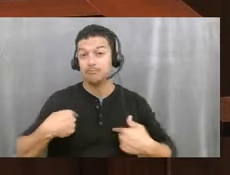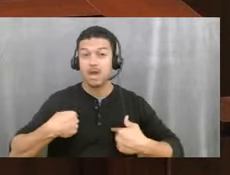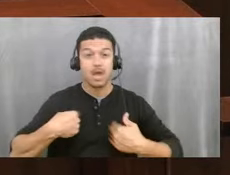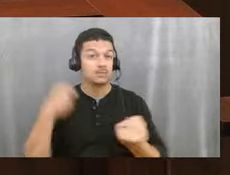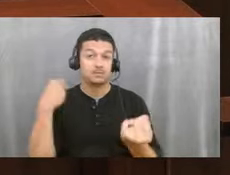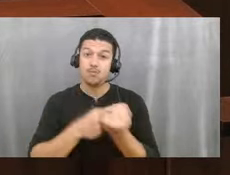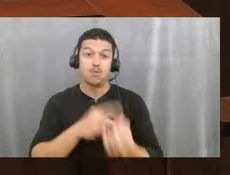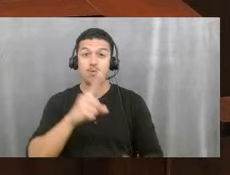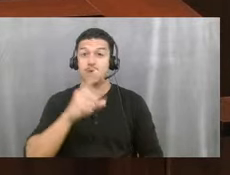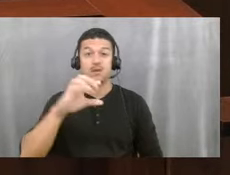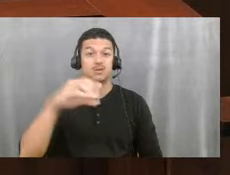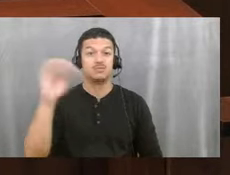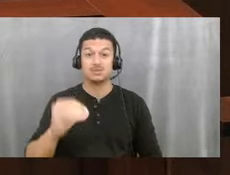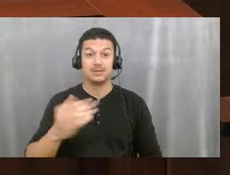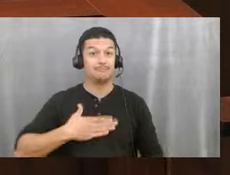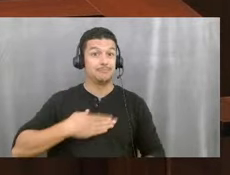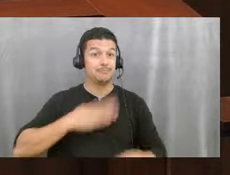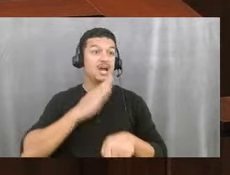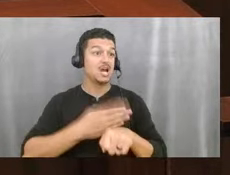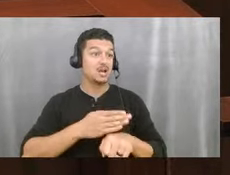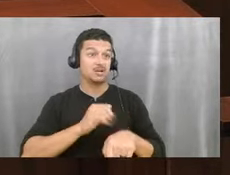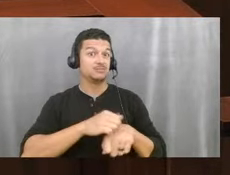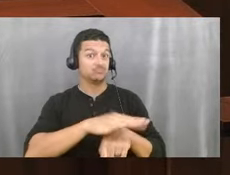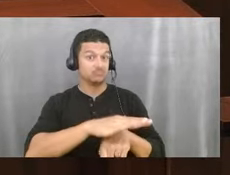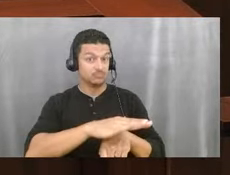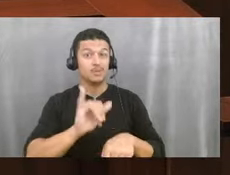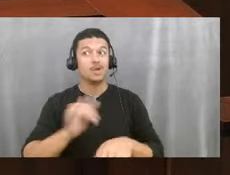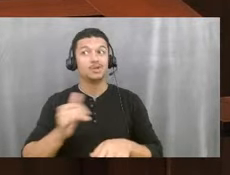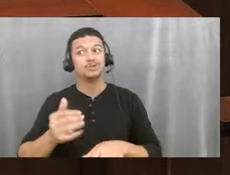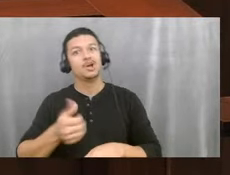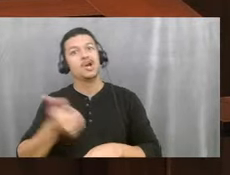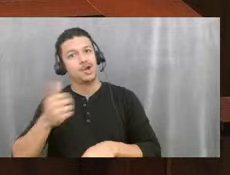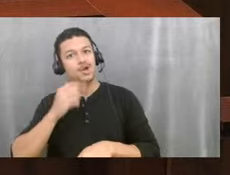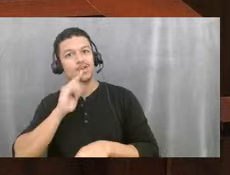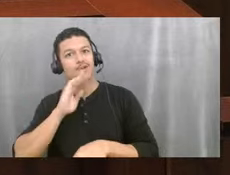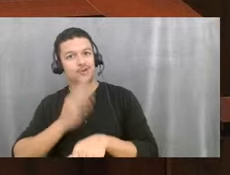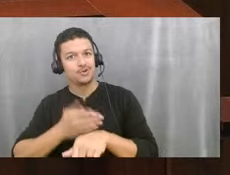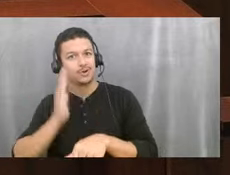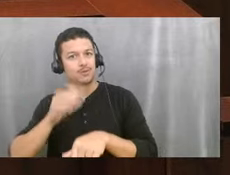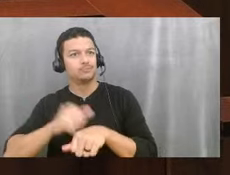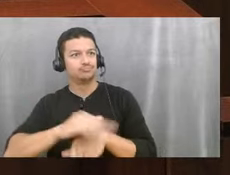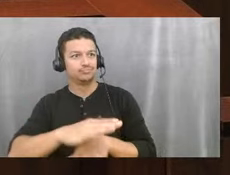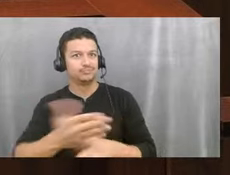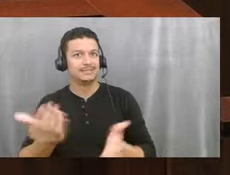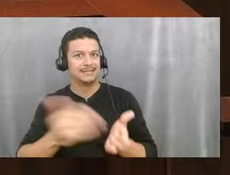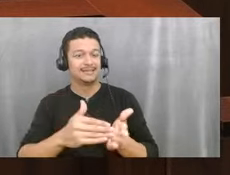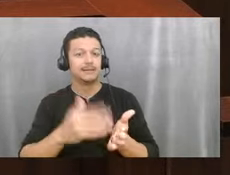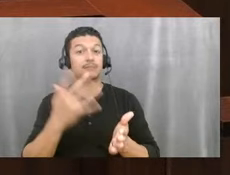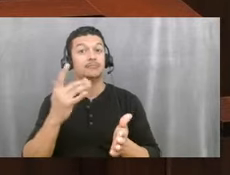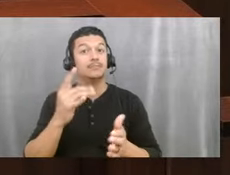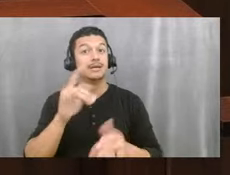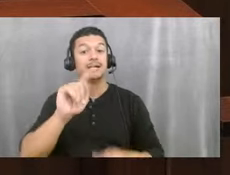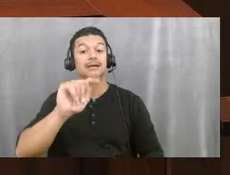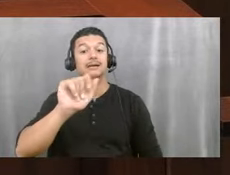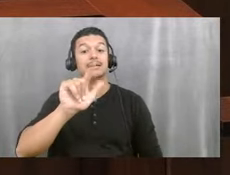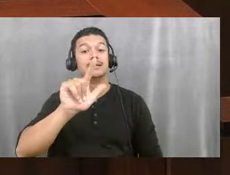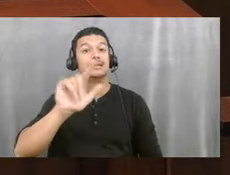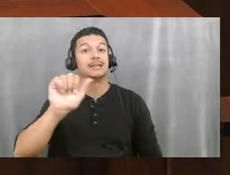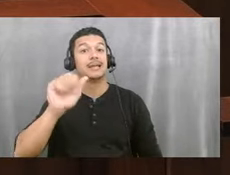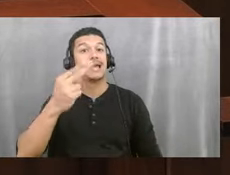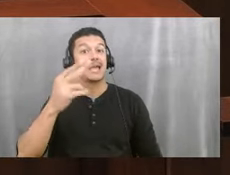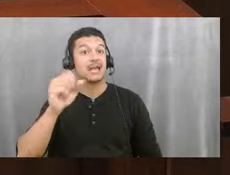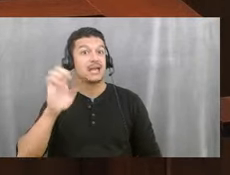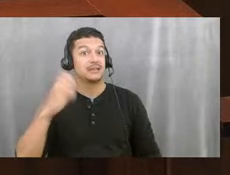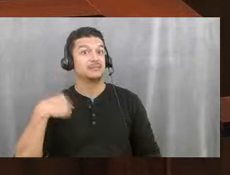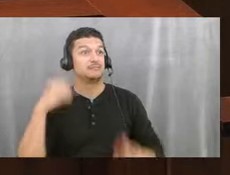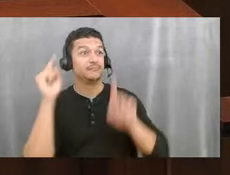So I really think it's very important. And one of the things that I went to Tallahassee about was to ask for a full day of funding for BPK for all of the